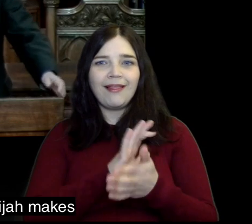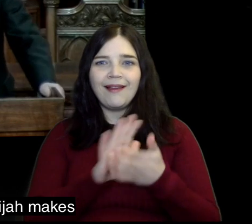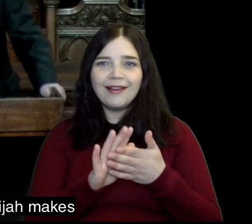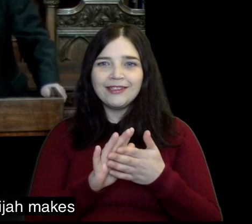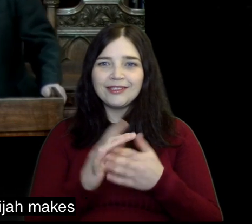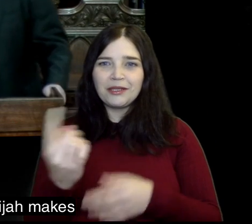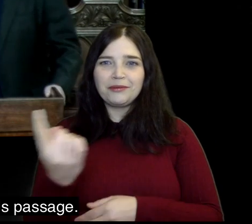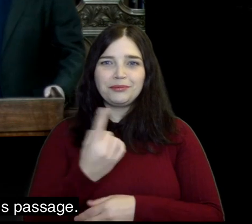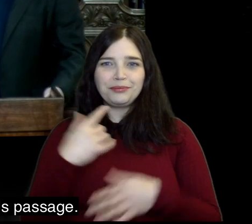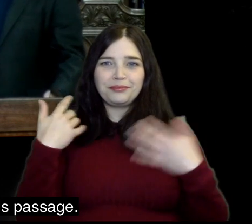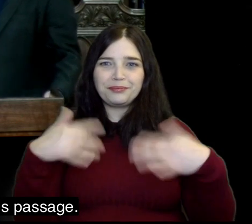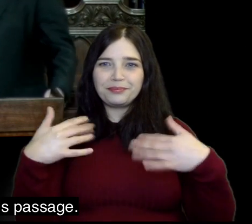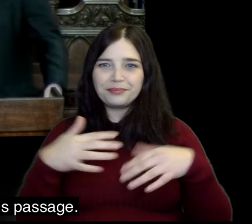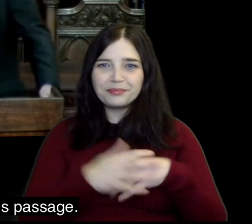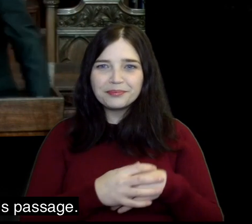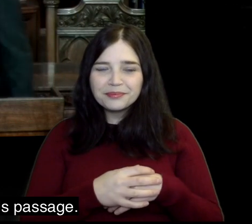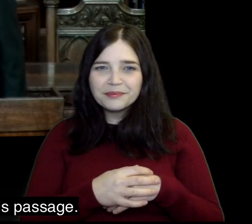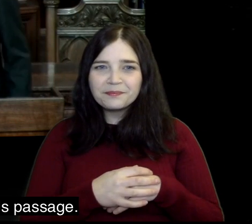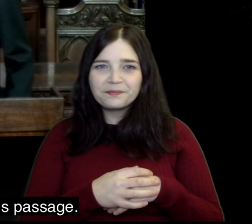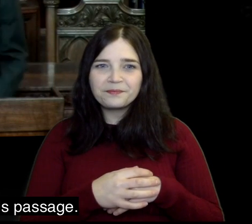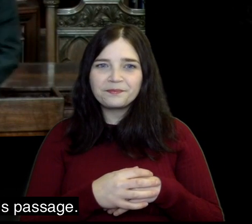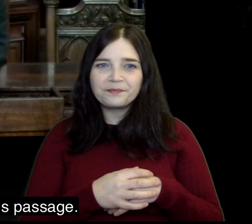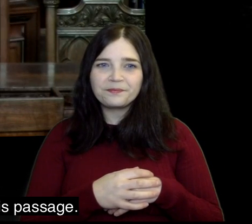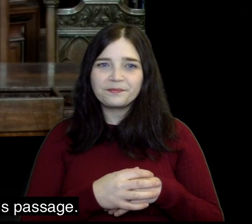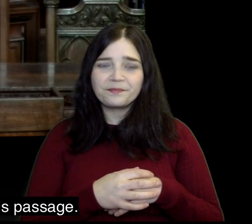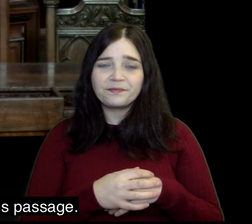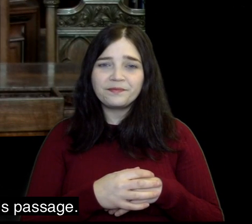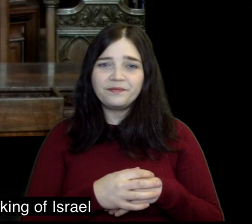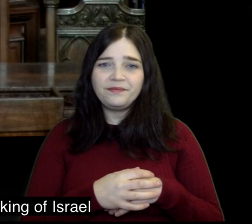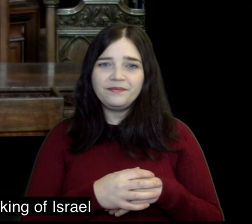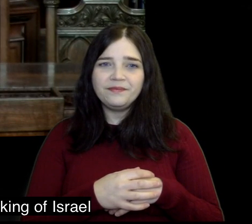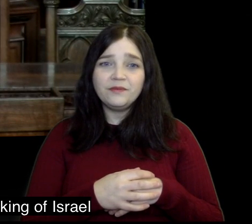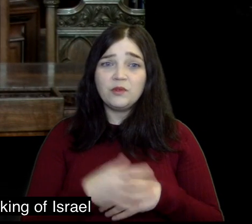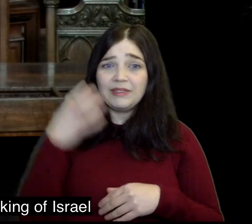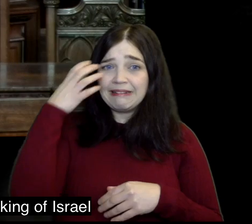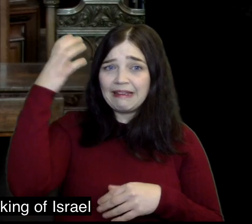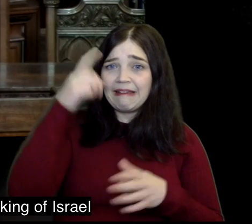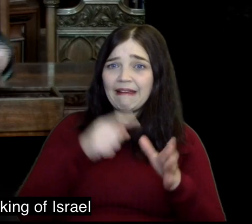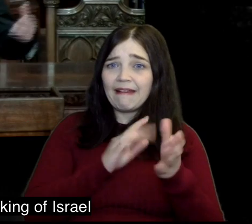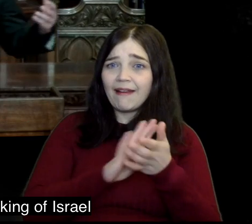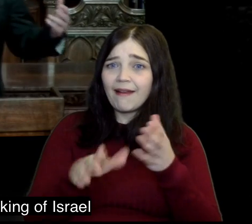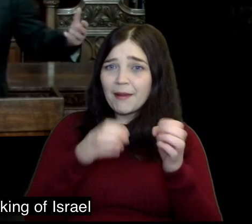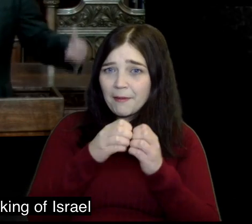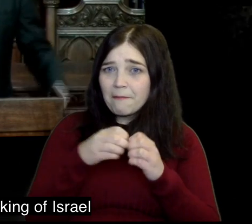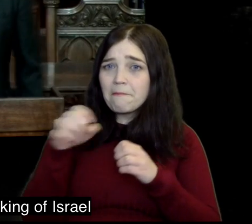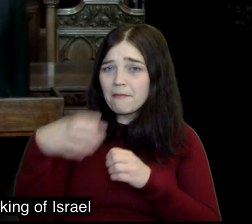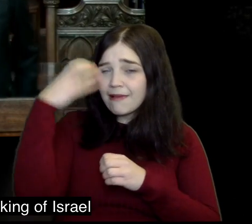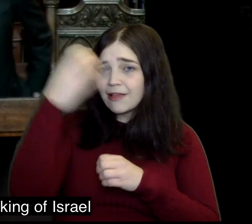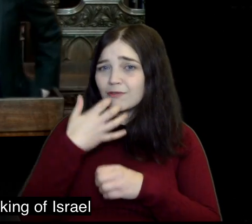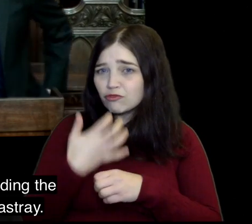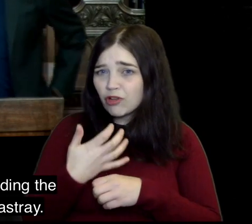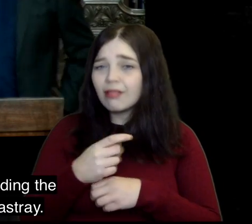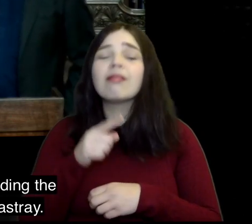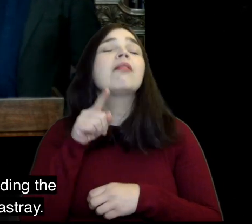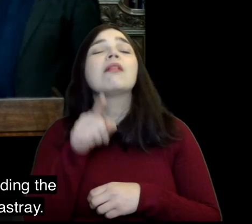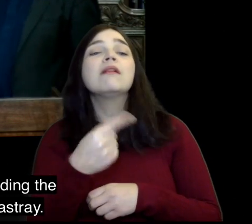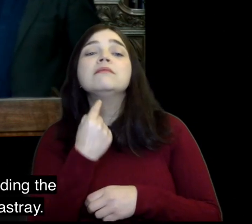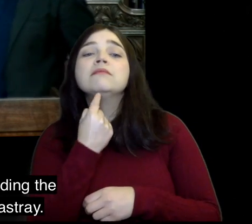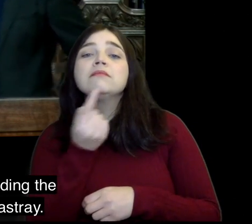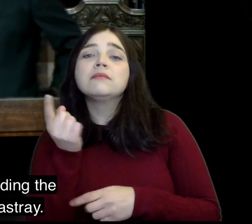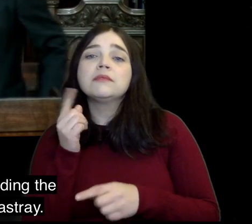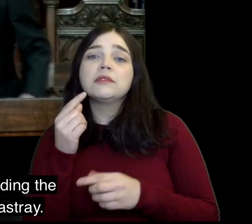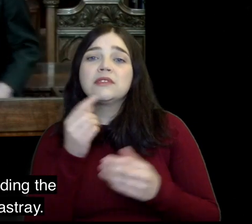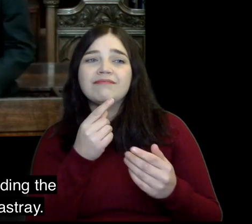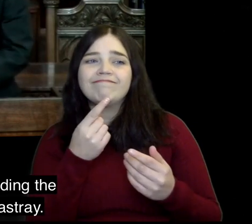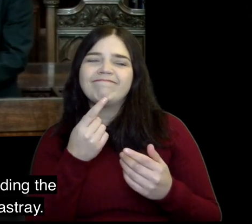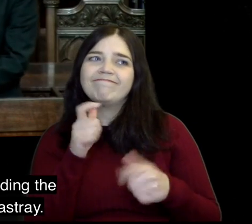What an entrance Elijah makes in the first verse of this passage Here is King Ahab the king of Israel and